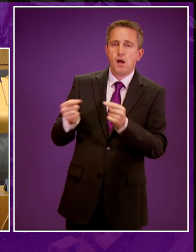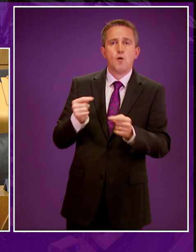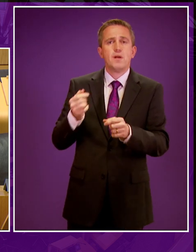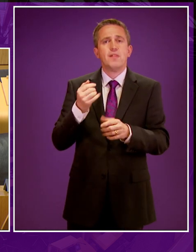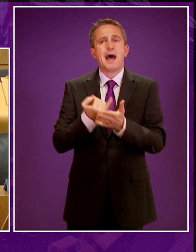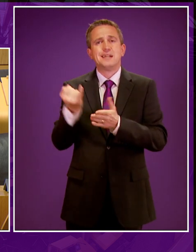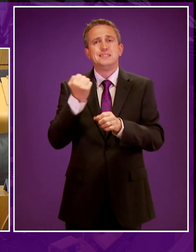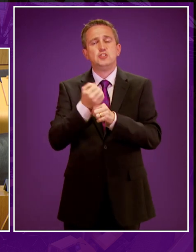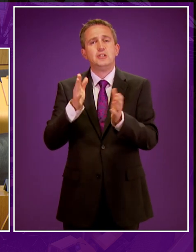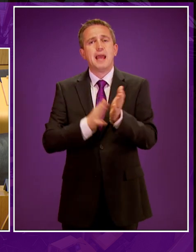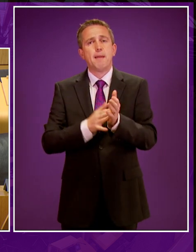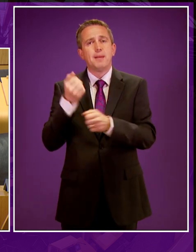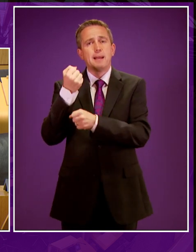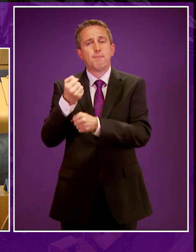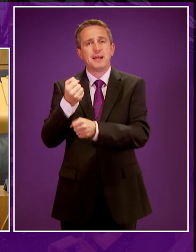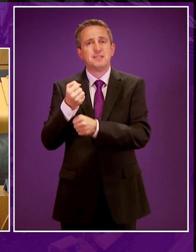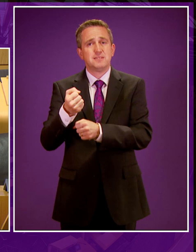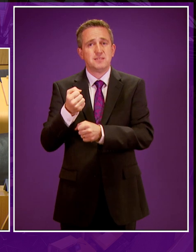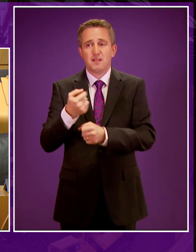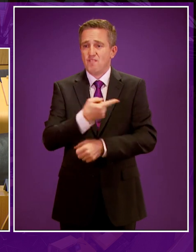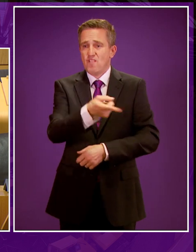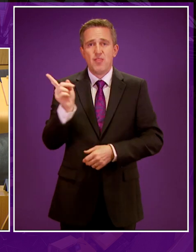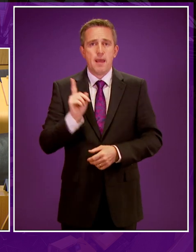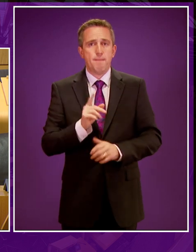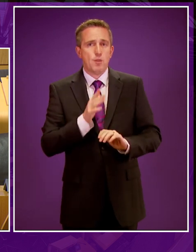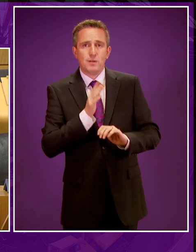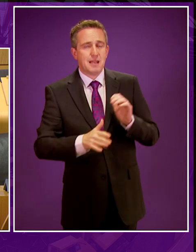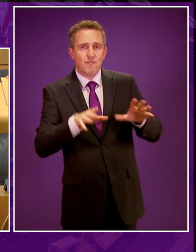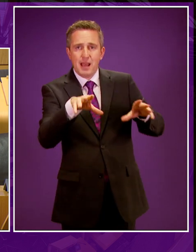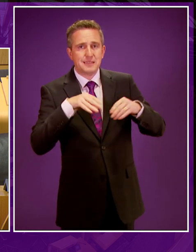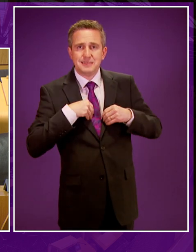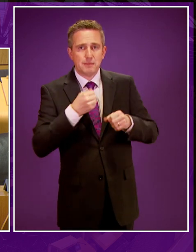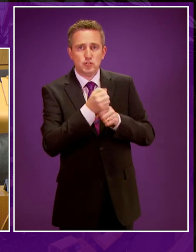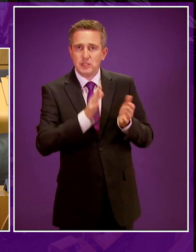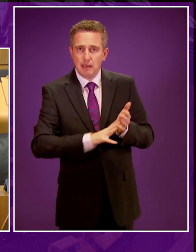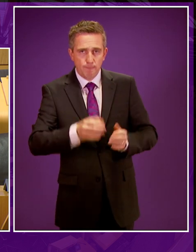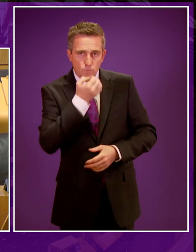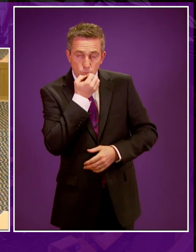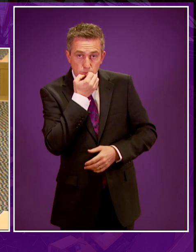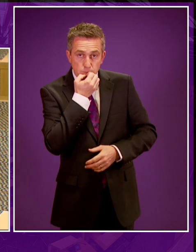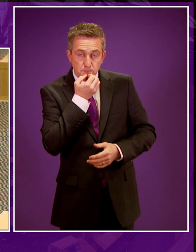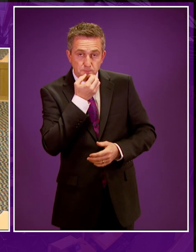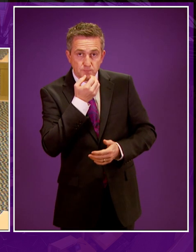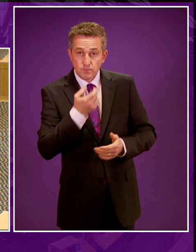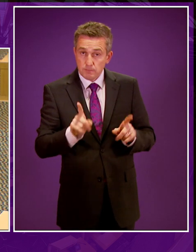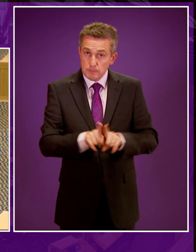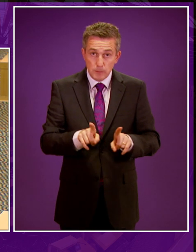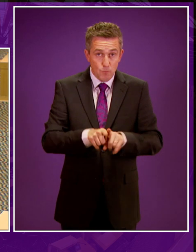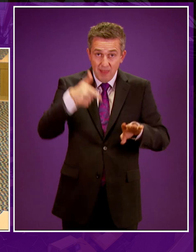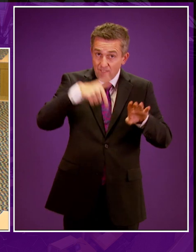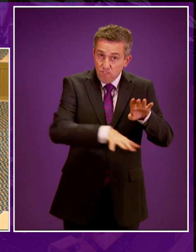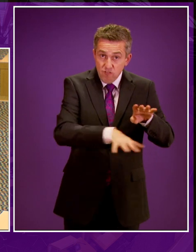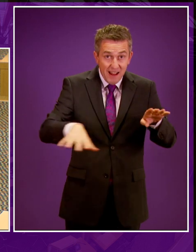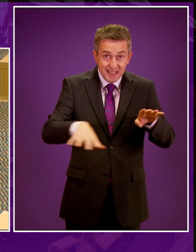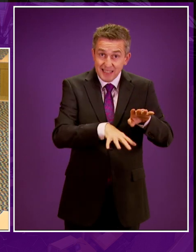for whom no regulatory system could be stringent enough to prevent the upcoming apocalypse in their view. We're seeing the same thing again with fracking.